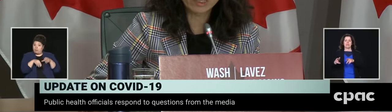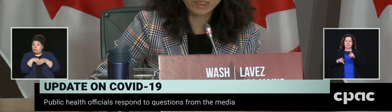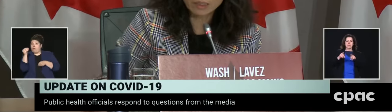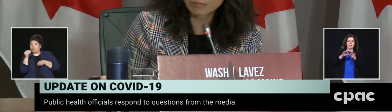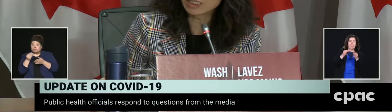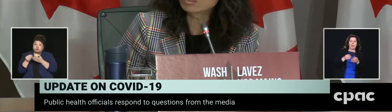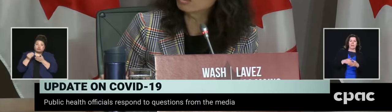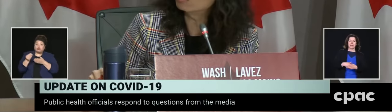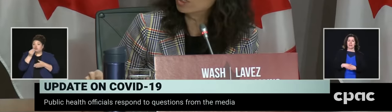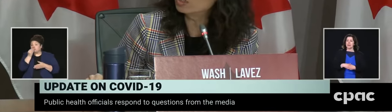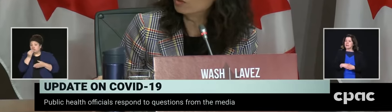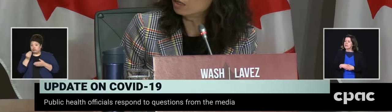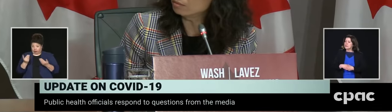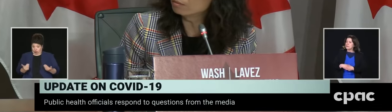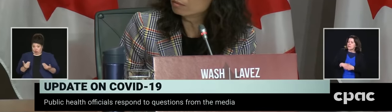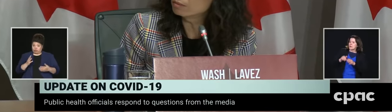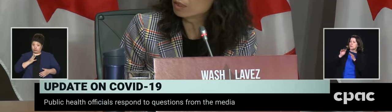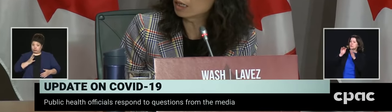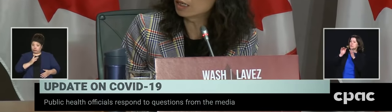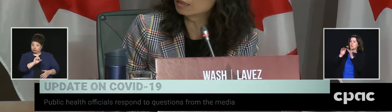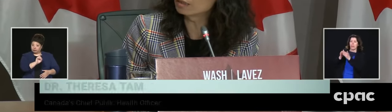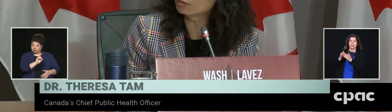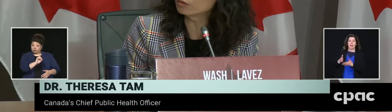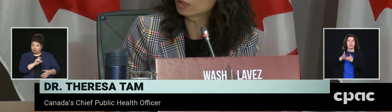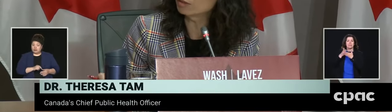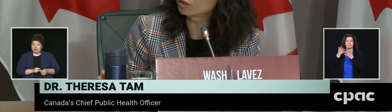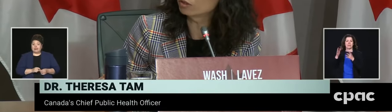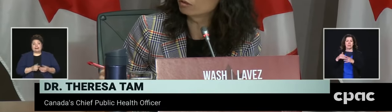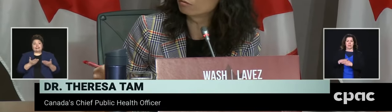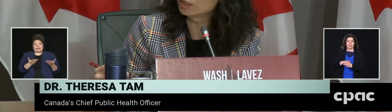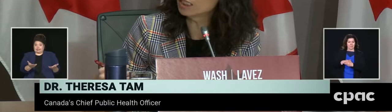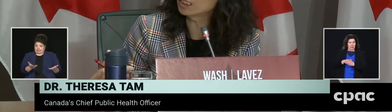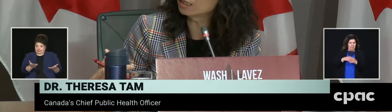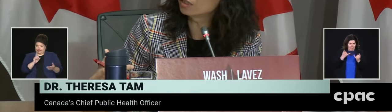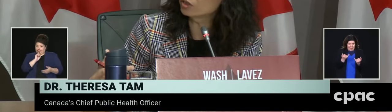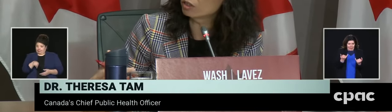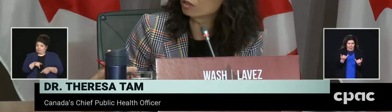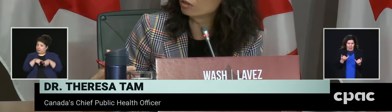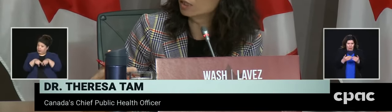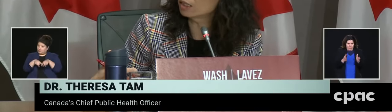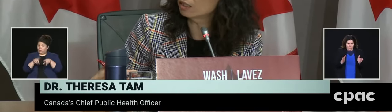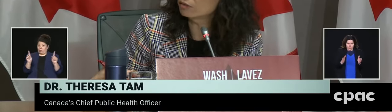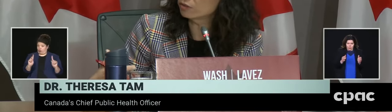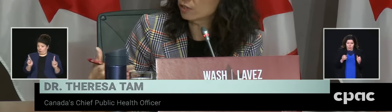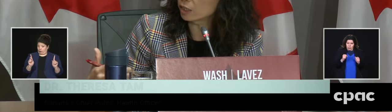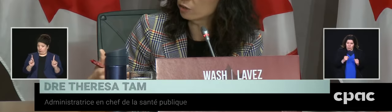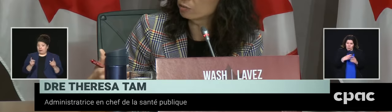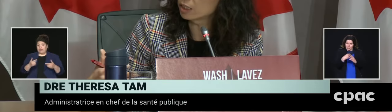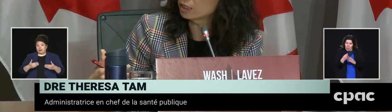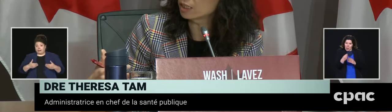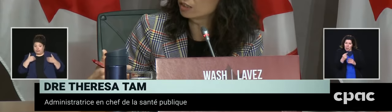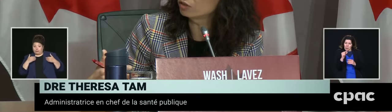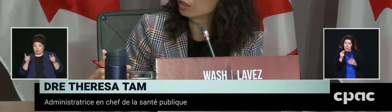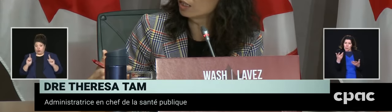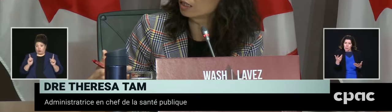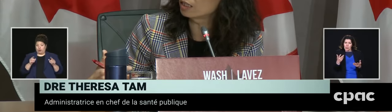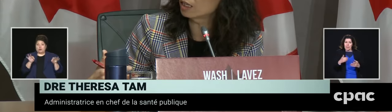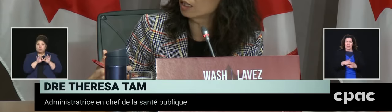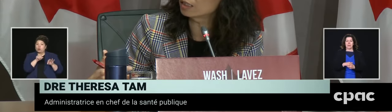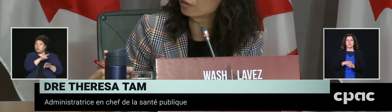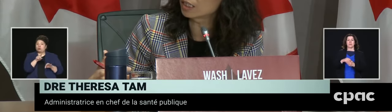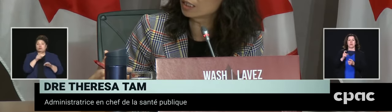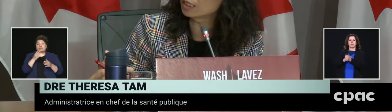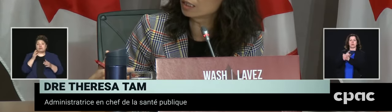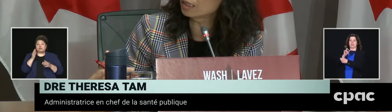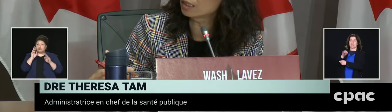So I think that depends on where you are and it would be up to really listen to your local medical officer of health because I do think